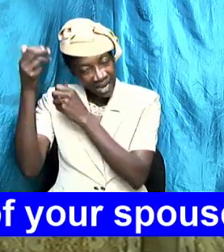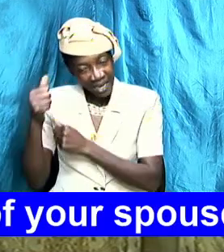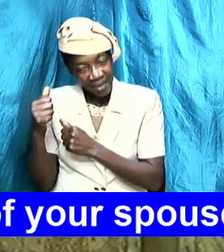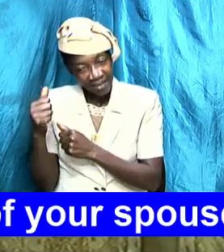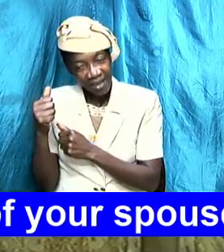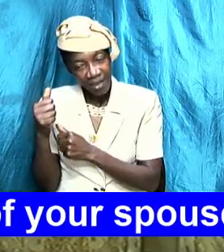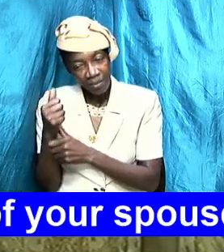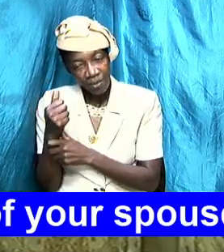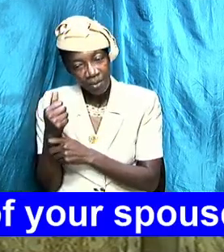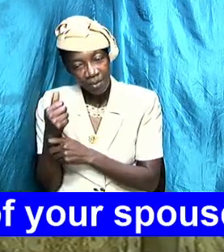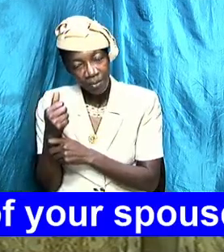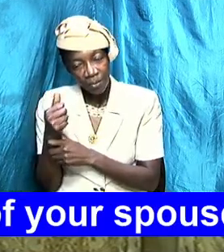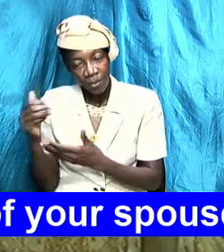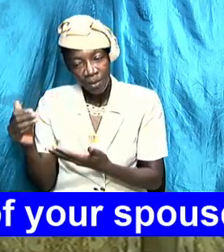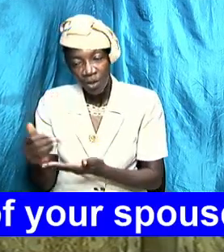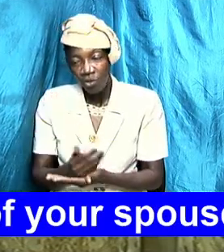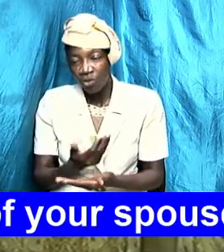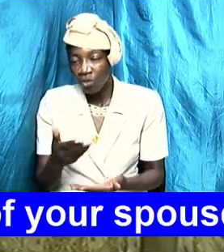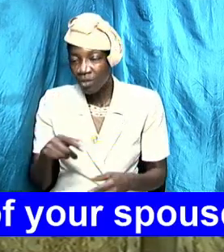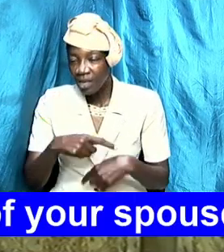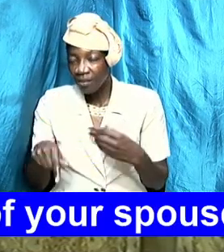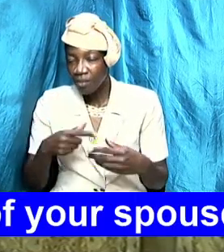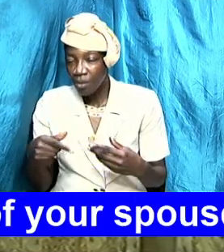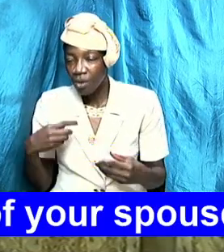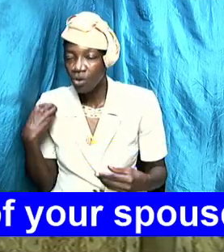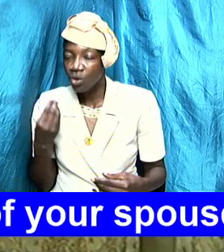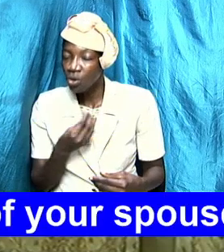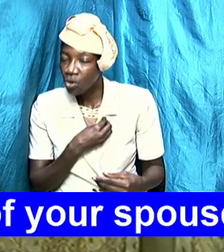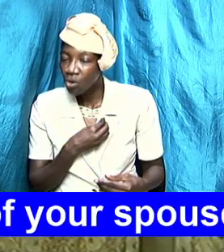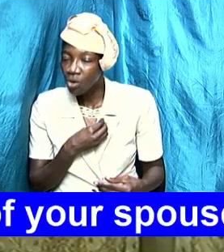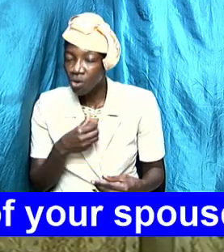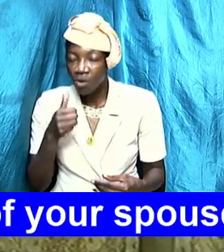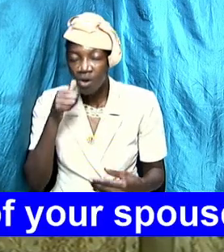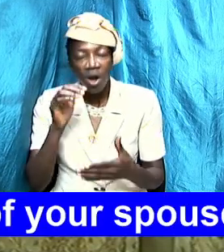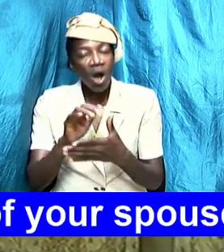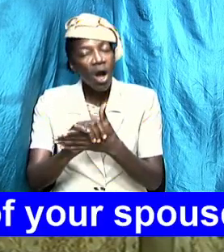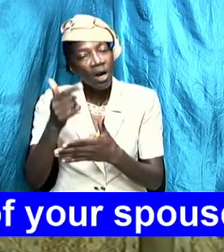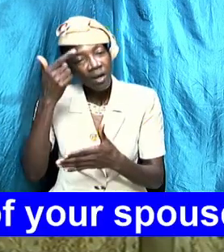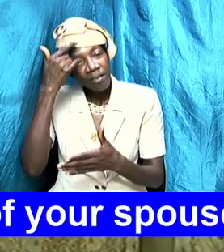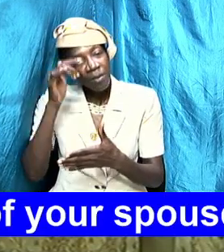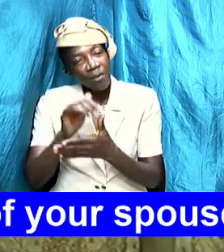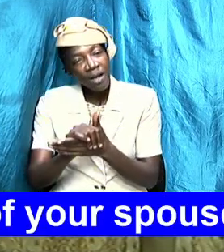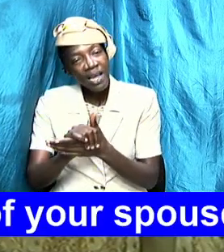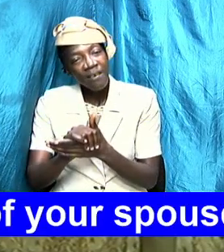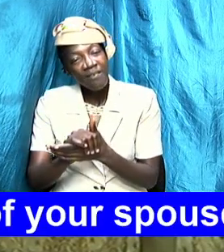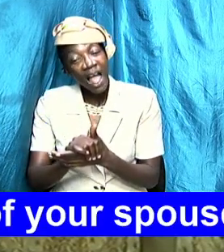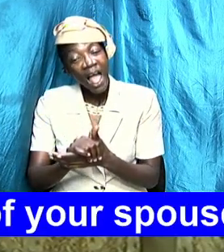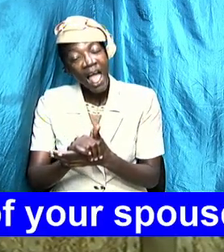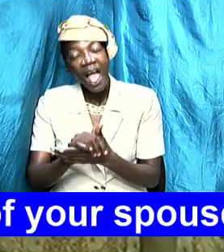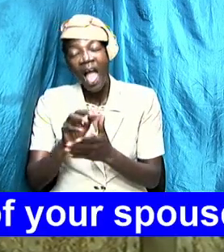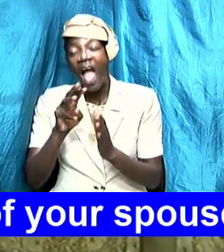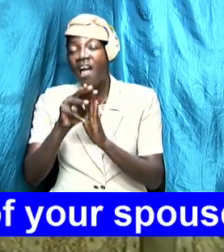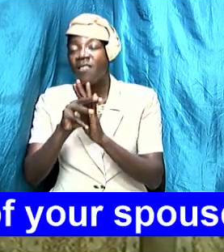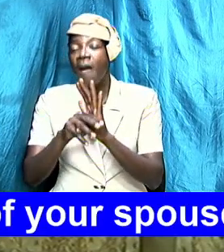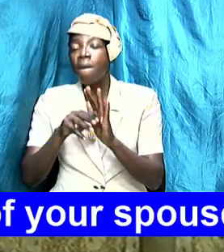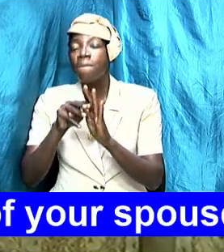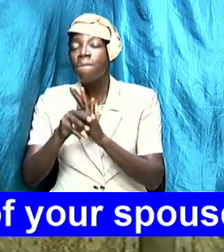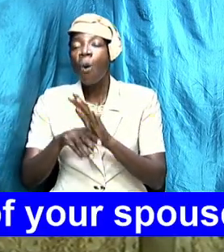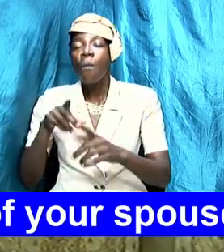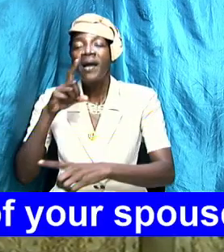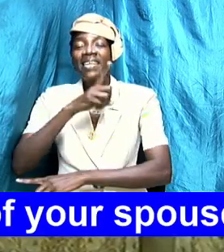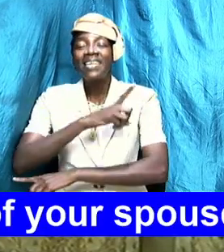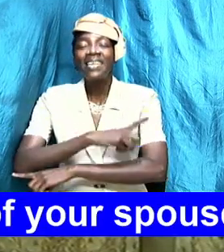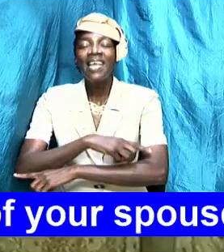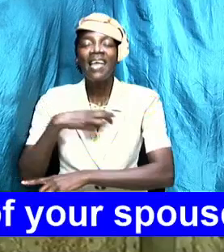certain things about our spouses and you see the moment and the day that we accept these